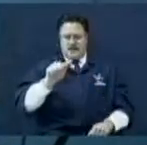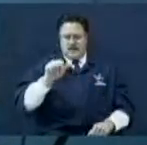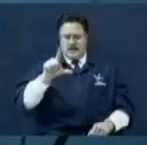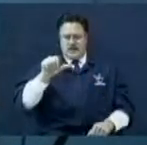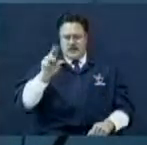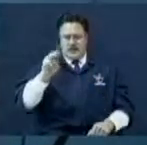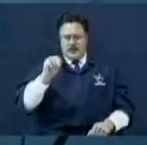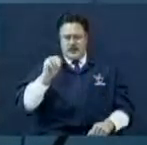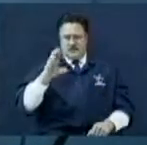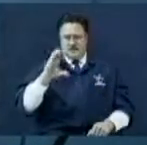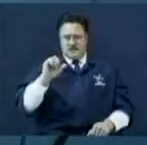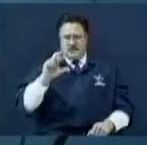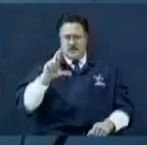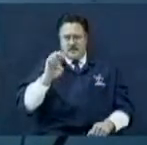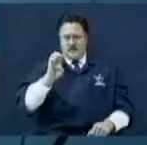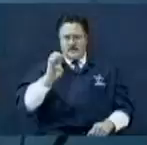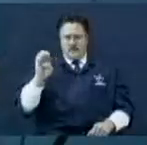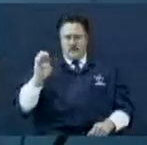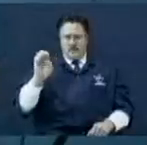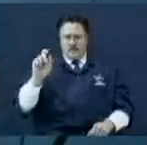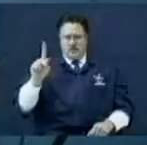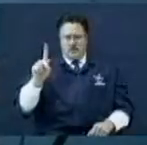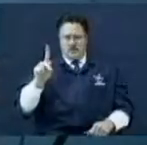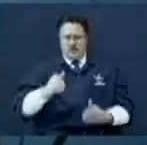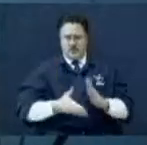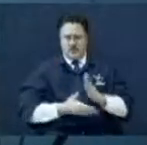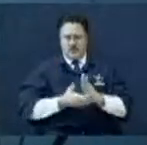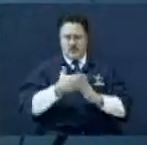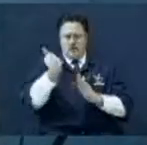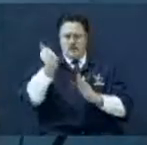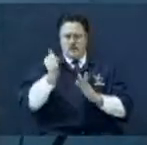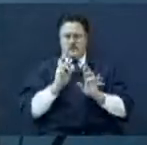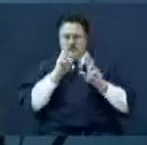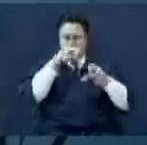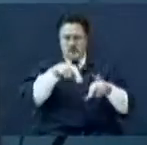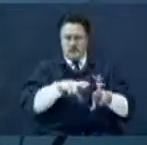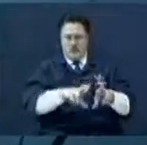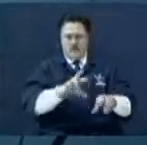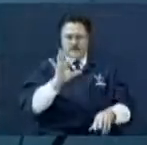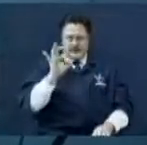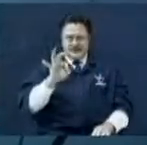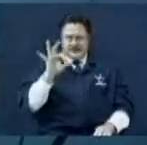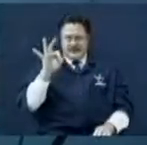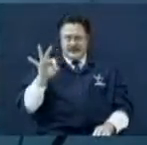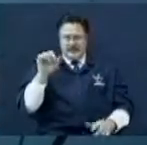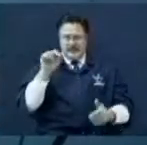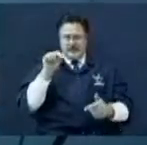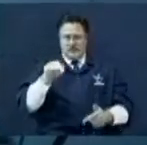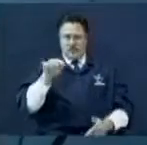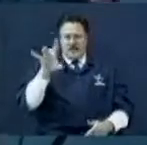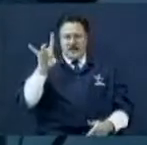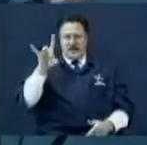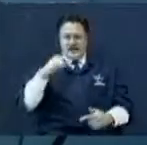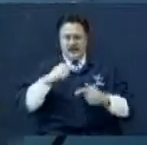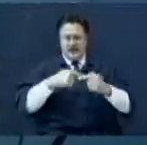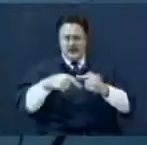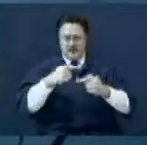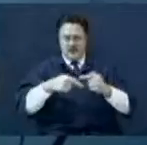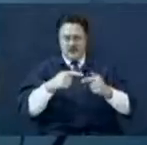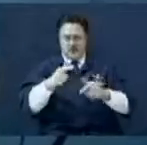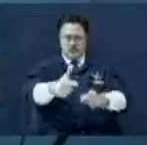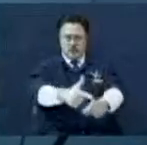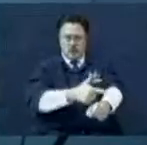in West Virginia. It's almost a river. It's 99.8 miles long. We were on that creek.